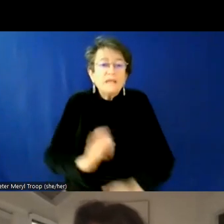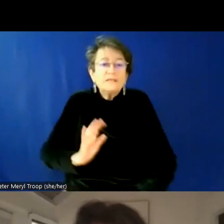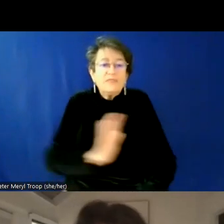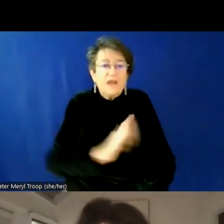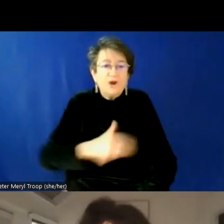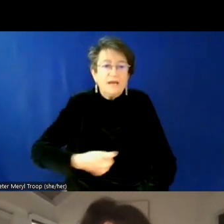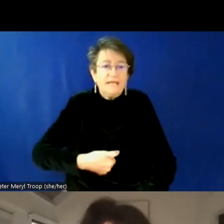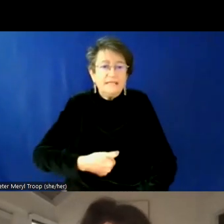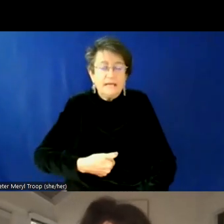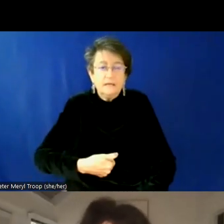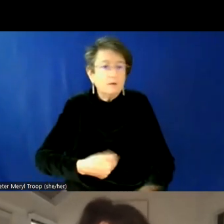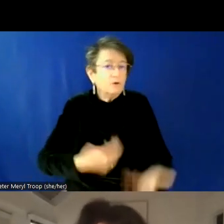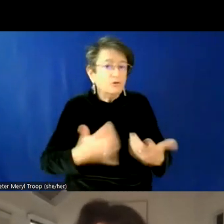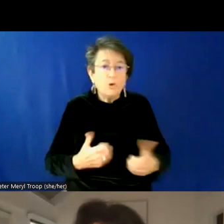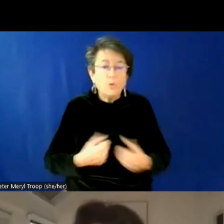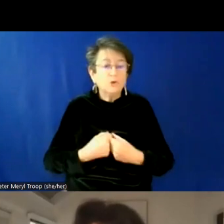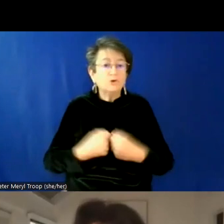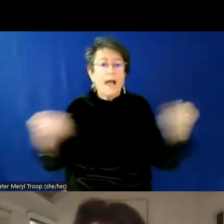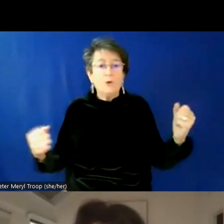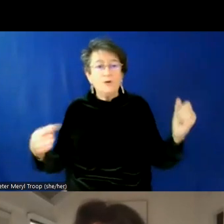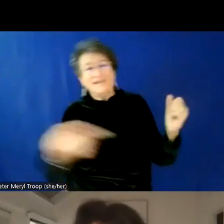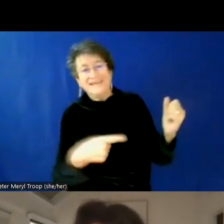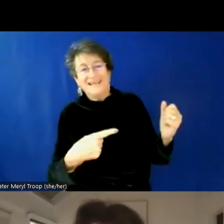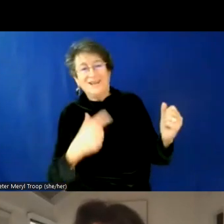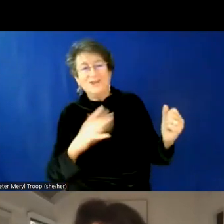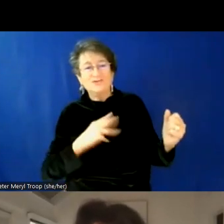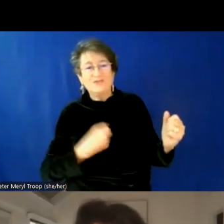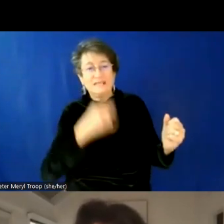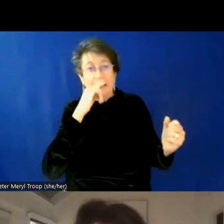a trans kid, uh, because that, that can have some really dire consequences.